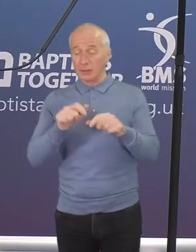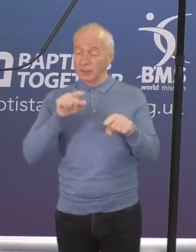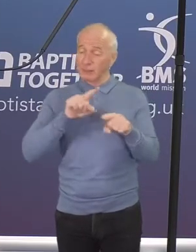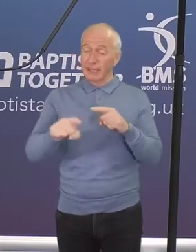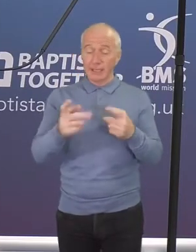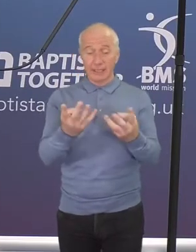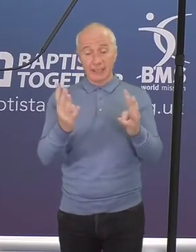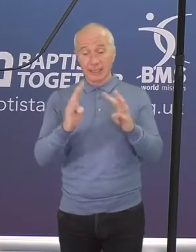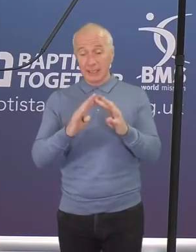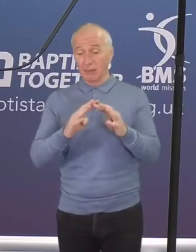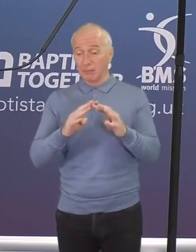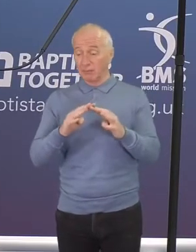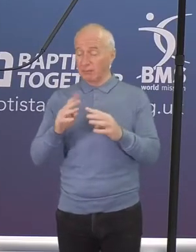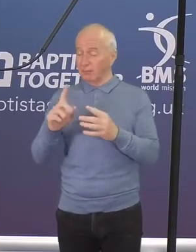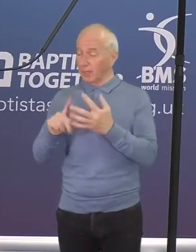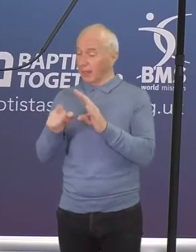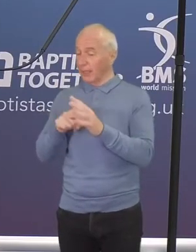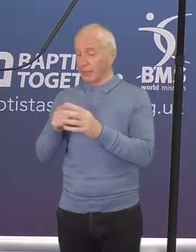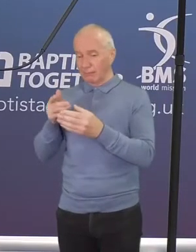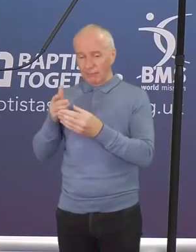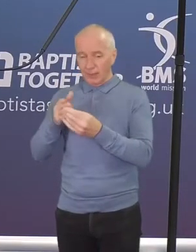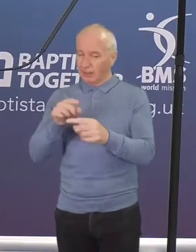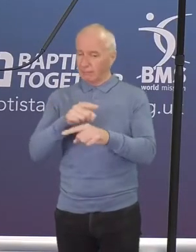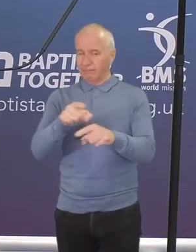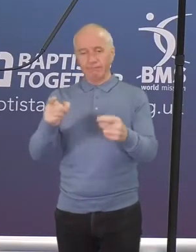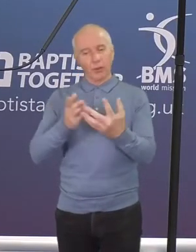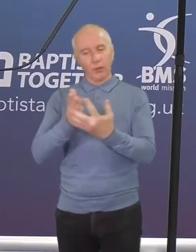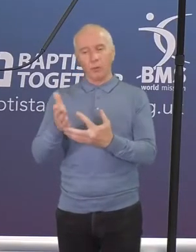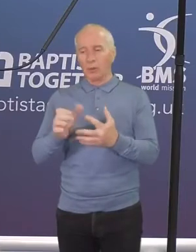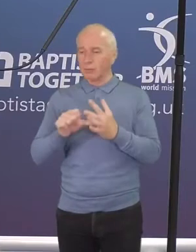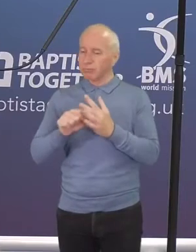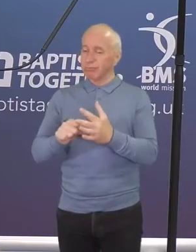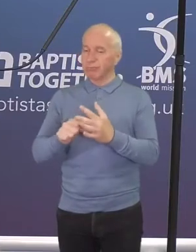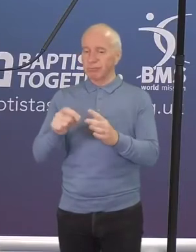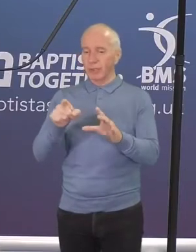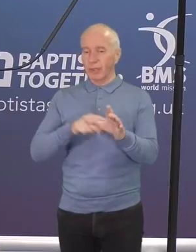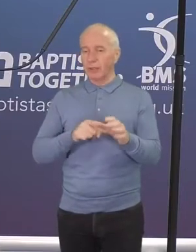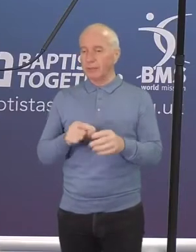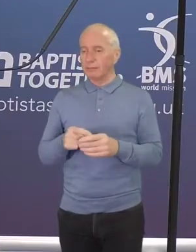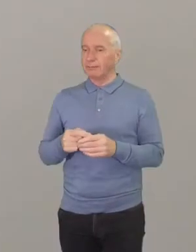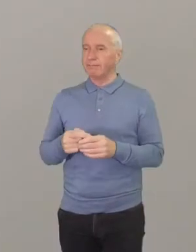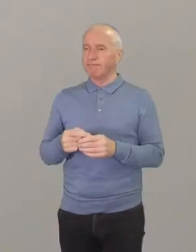really difficult year. Thank you, Lynn.